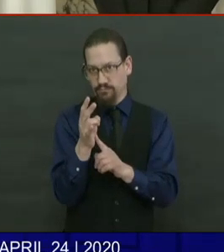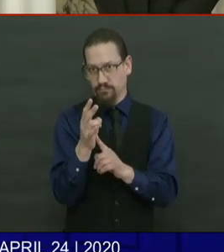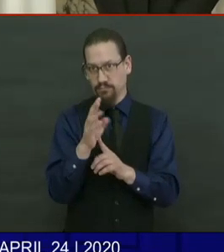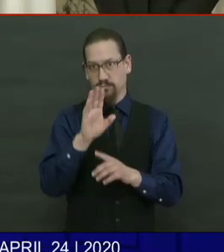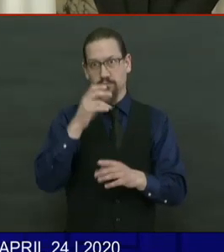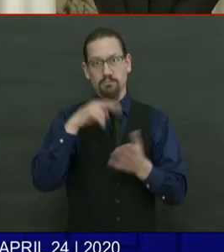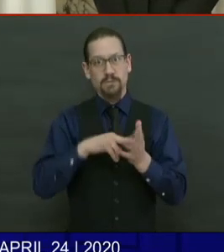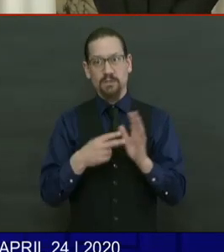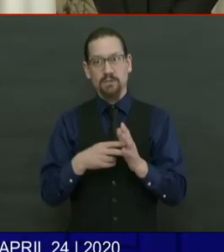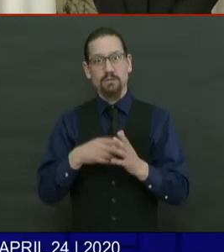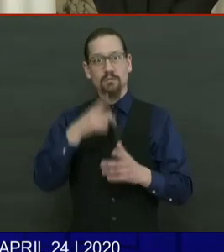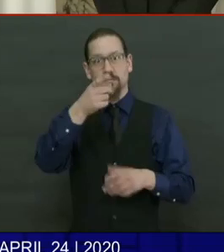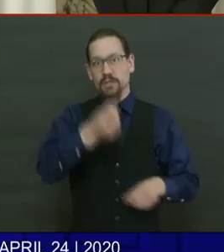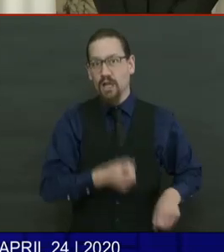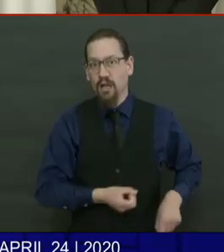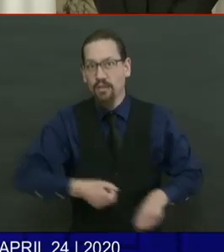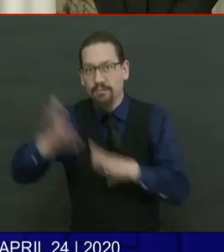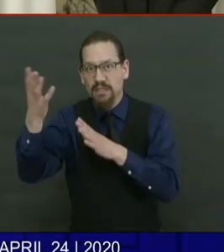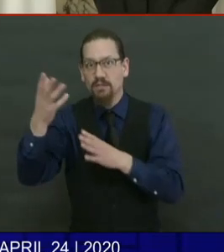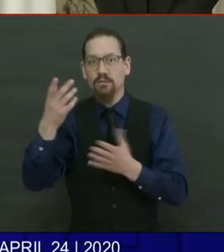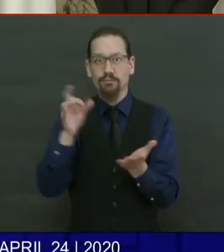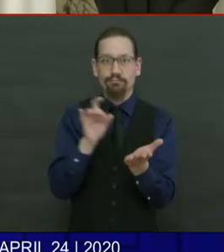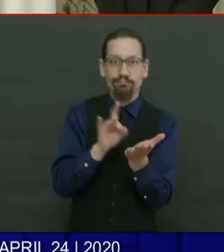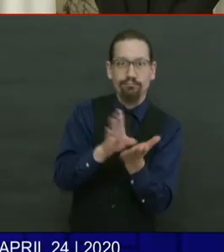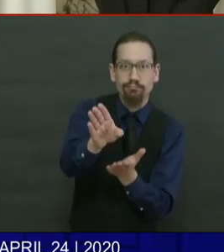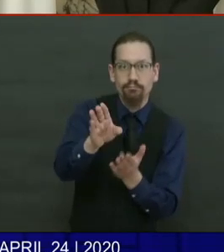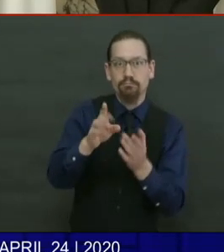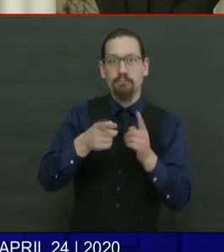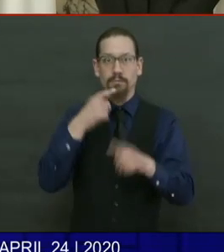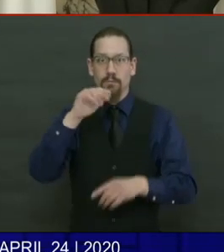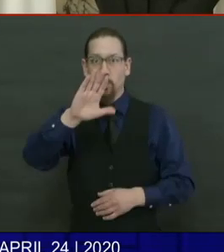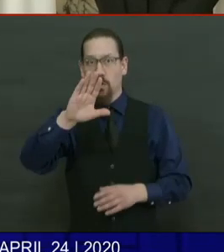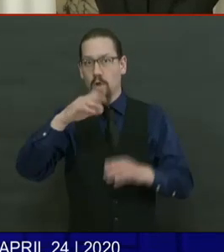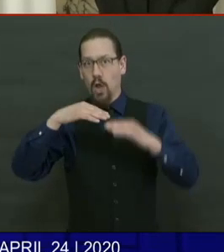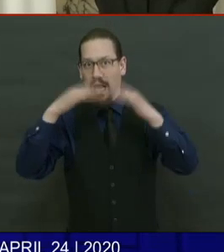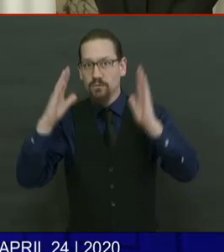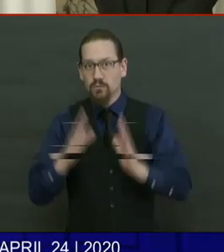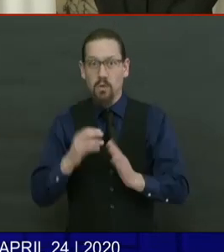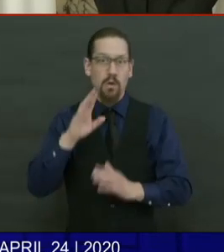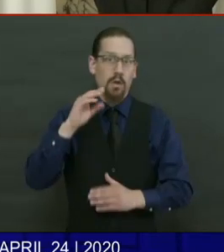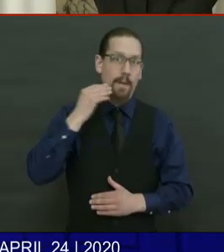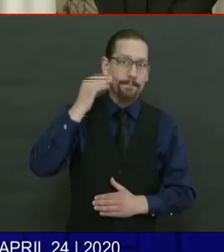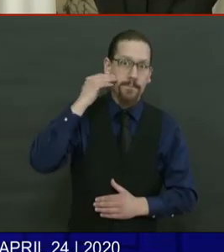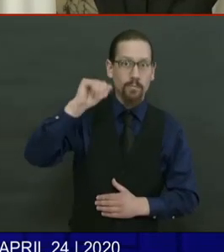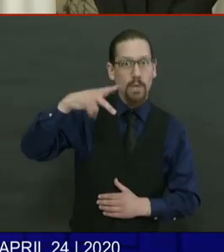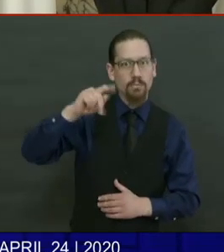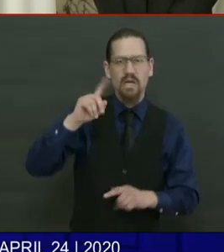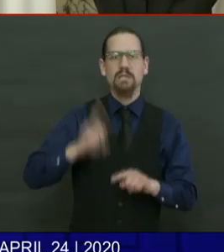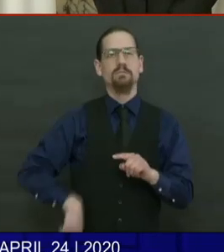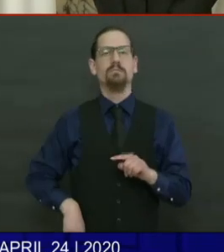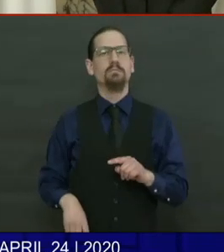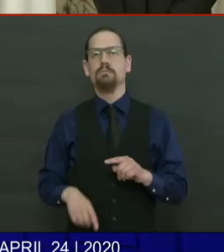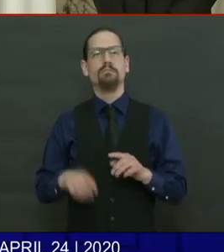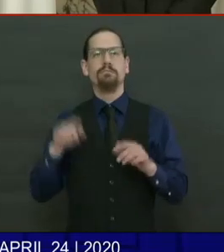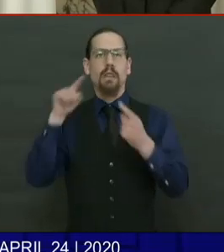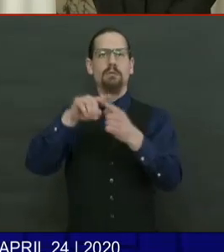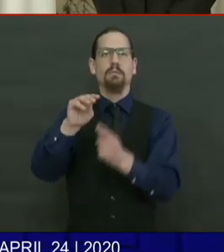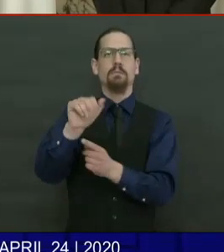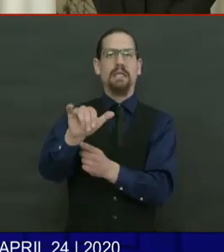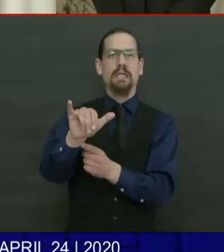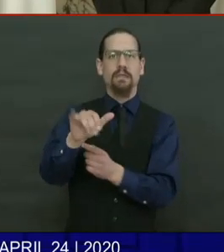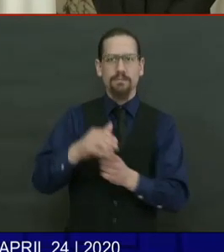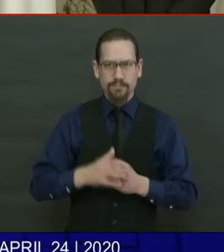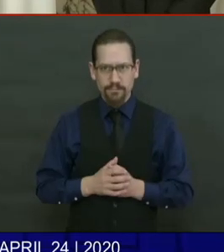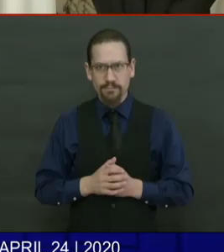I also want to announce that starting next Thursday, we'll be making available $1.5